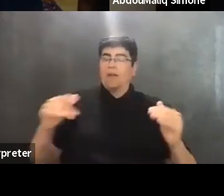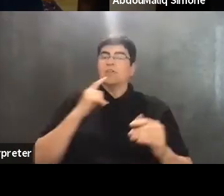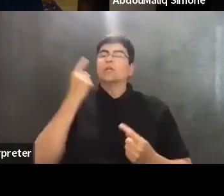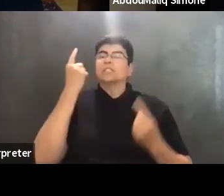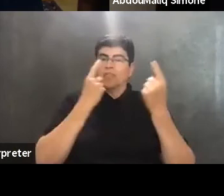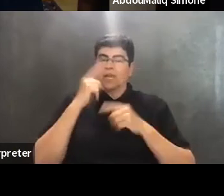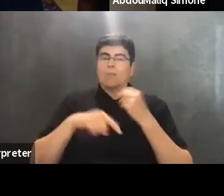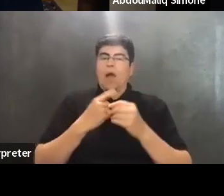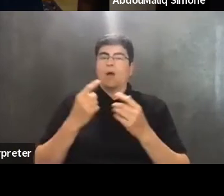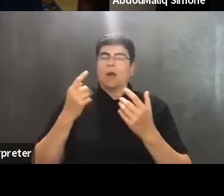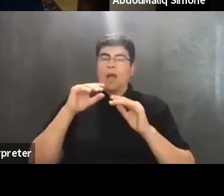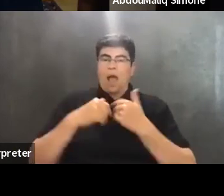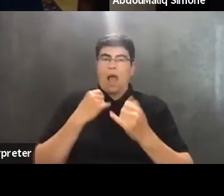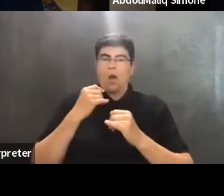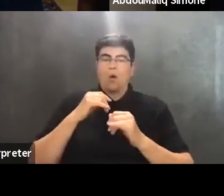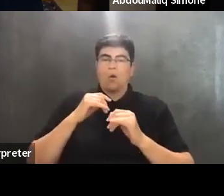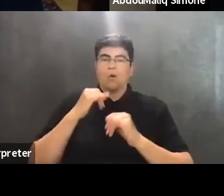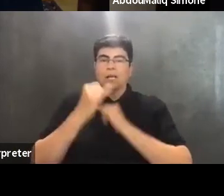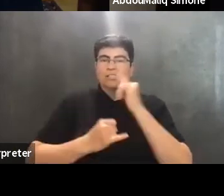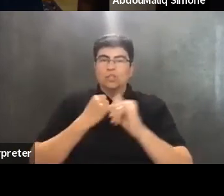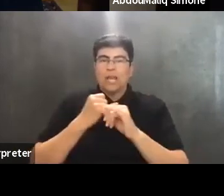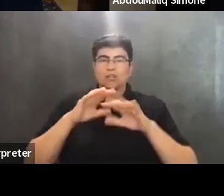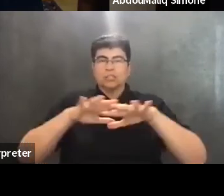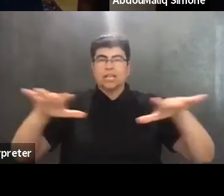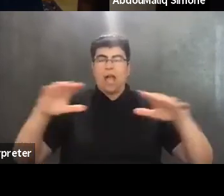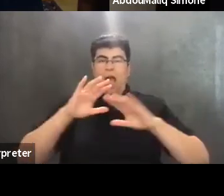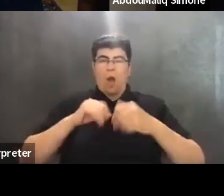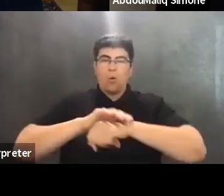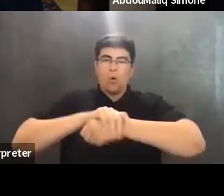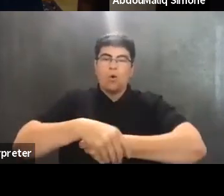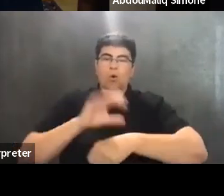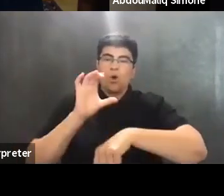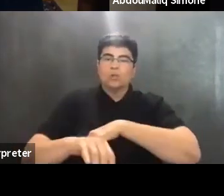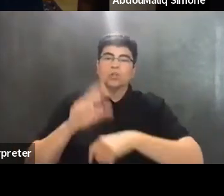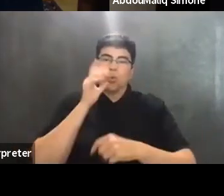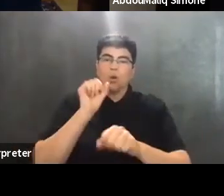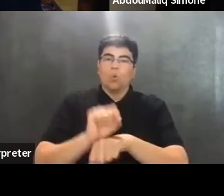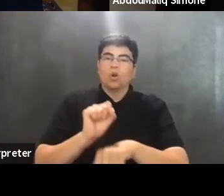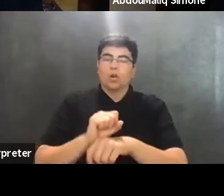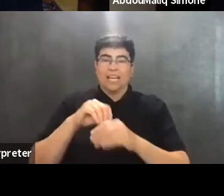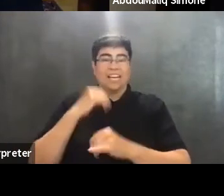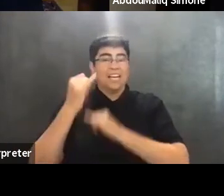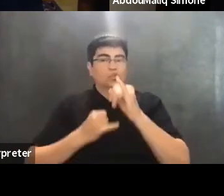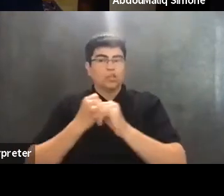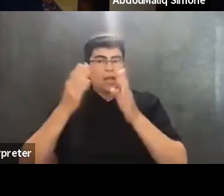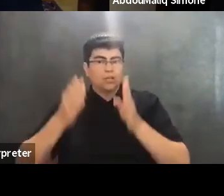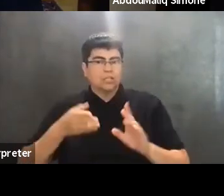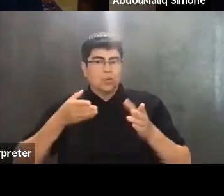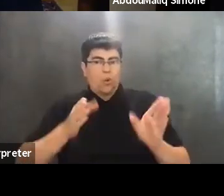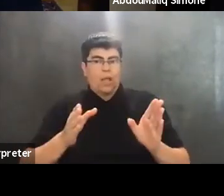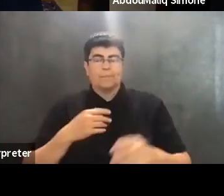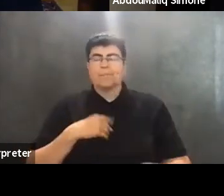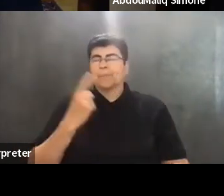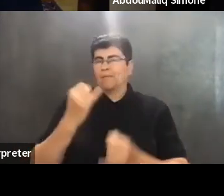international scale of how coercion should work. So I think we also need to think in an internationalist way. Um, and just as a final